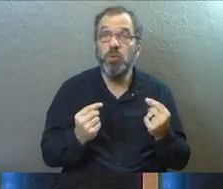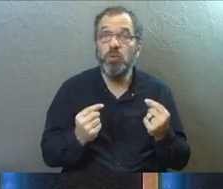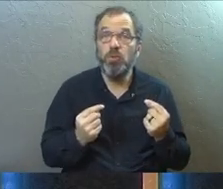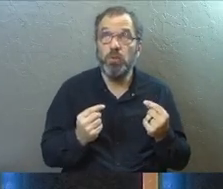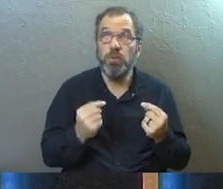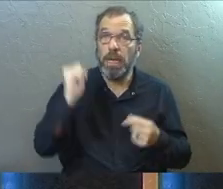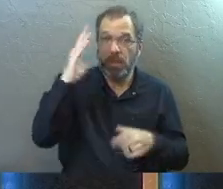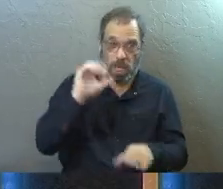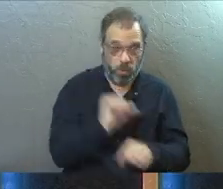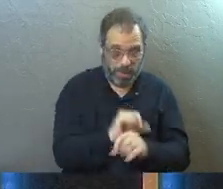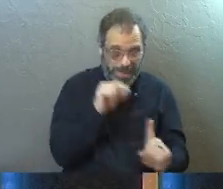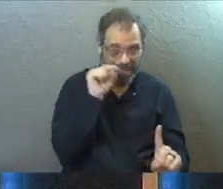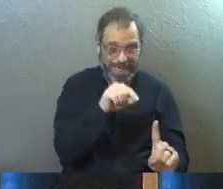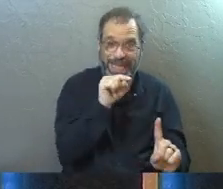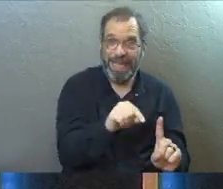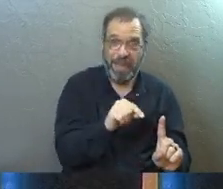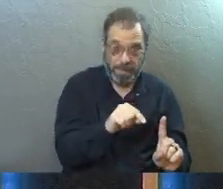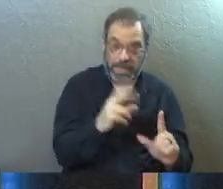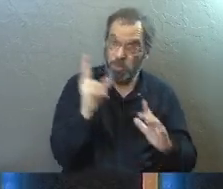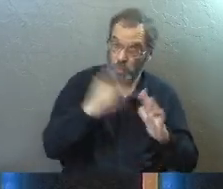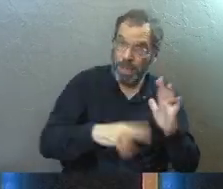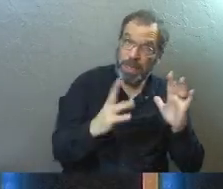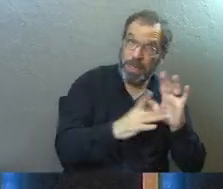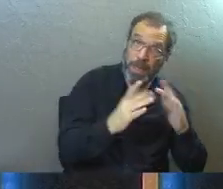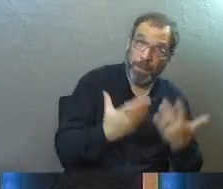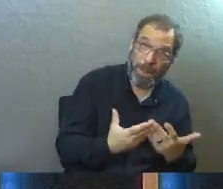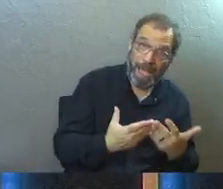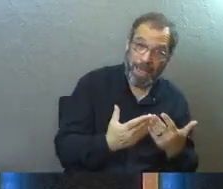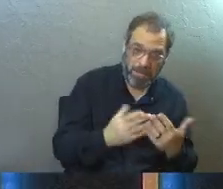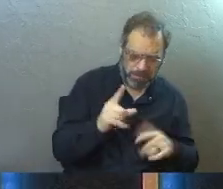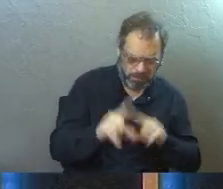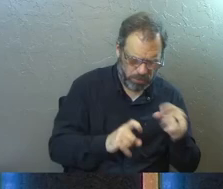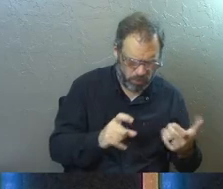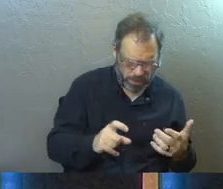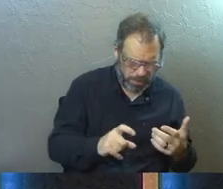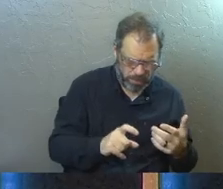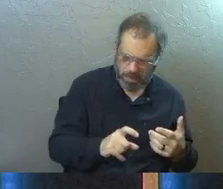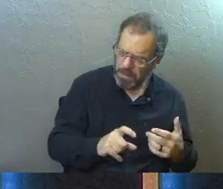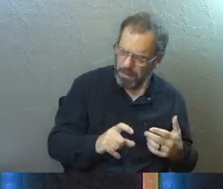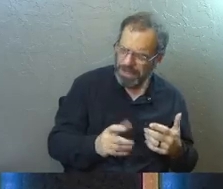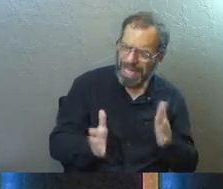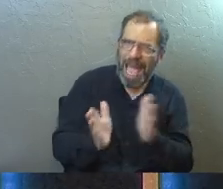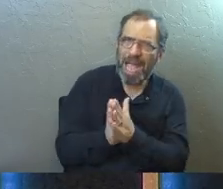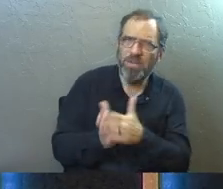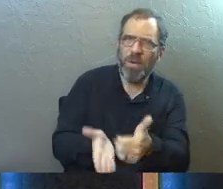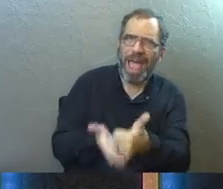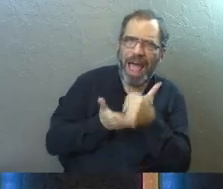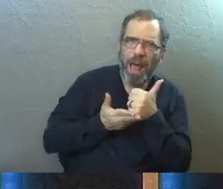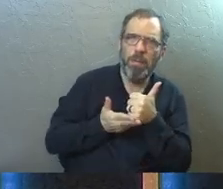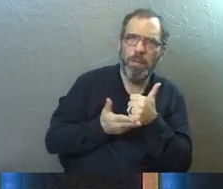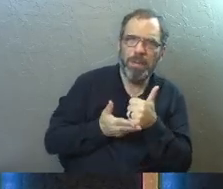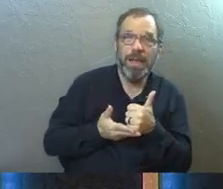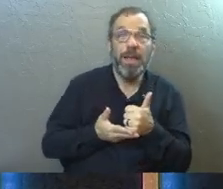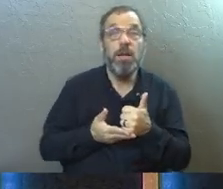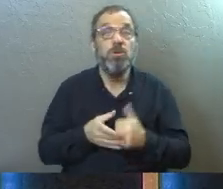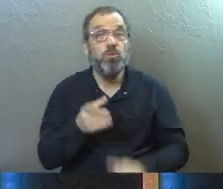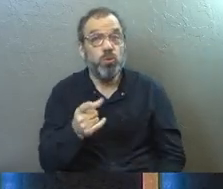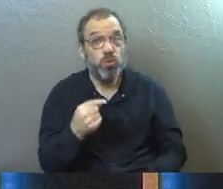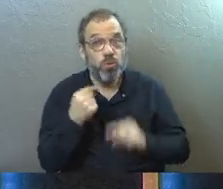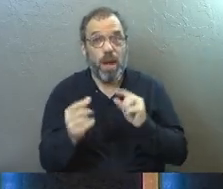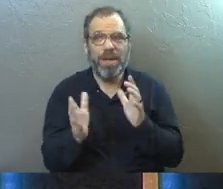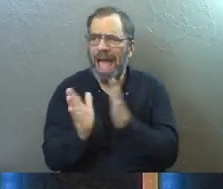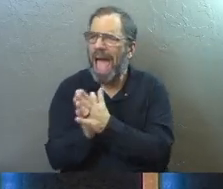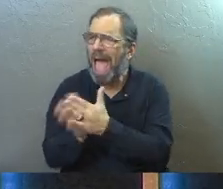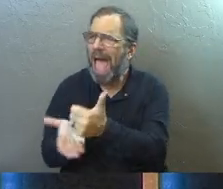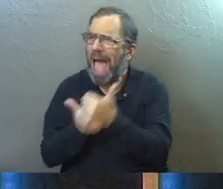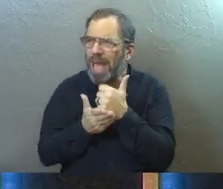shows the work of God in his life. Not only is he reading it, but when he's got questions, he asks for help. Some of us also struggle